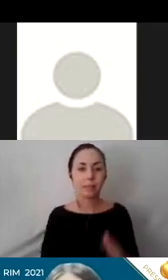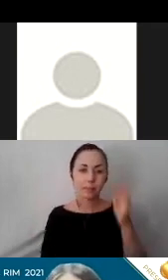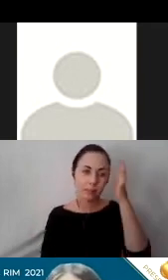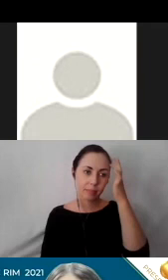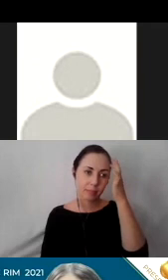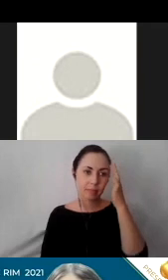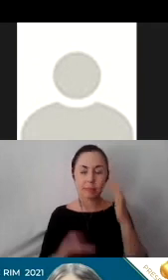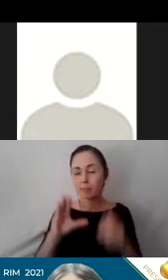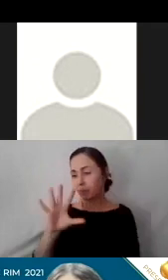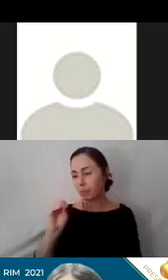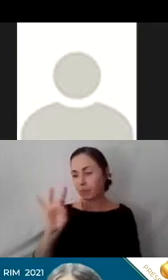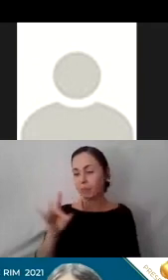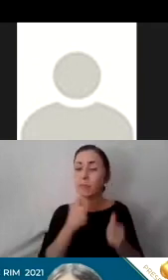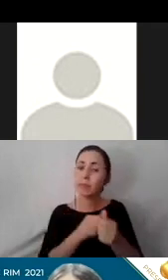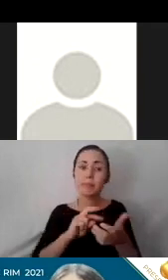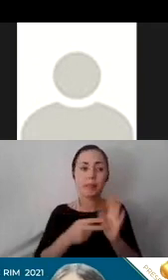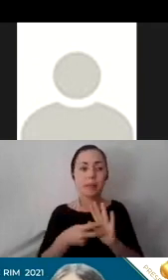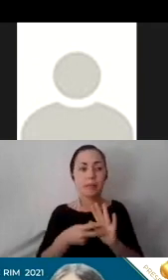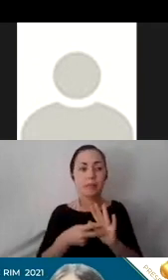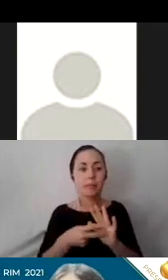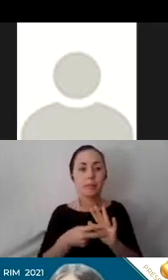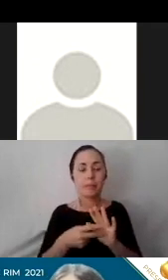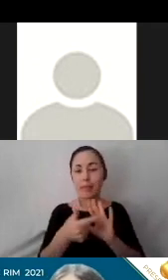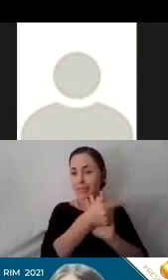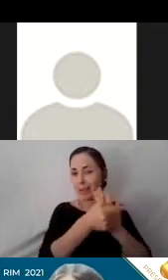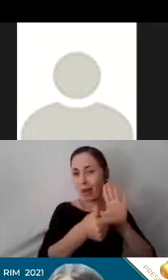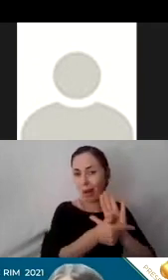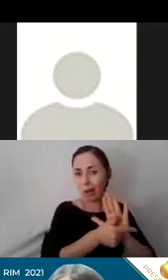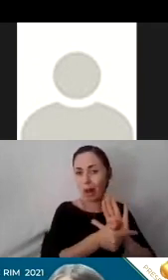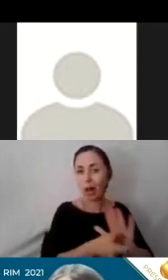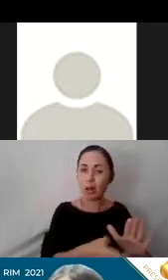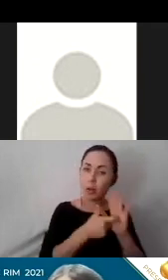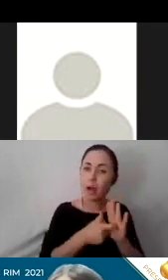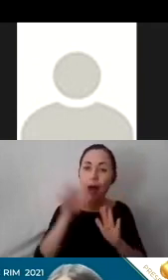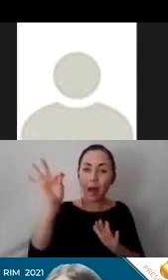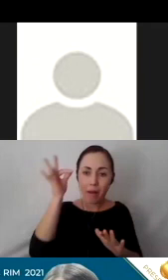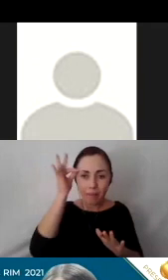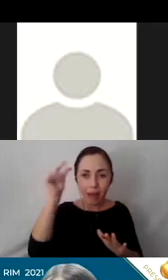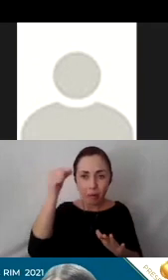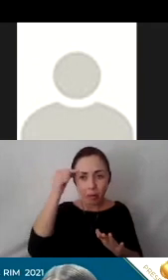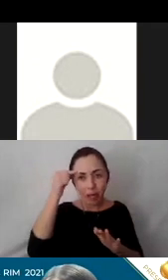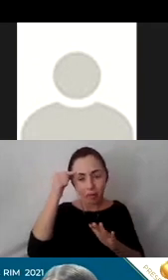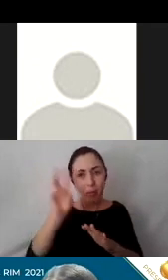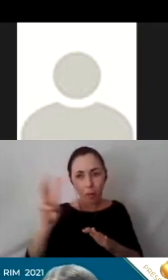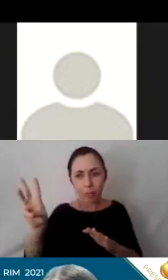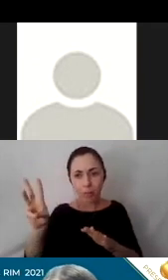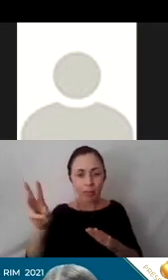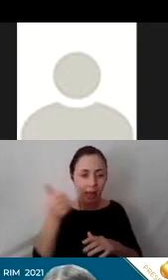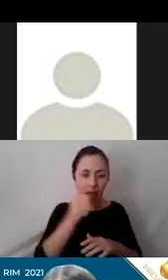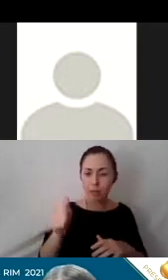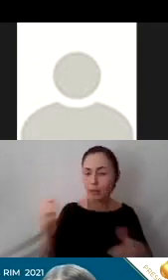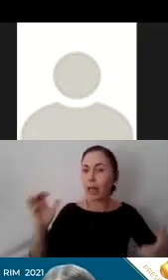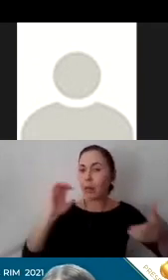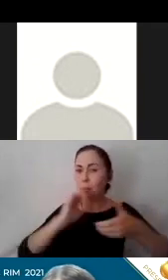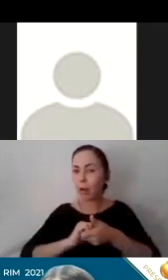508 compliance is shorthand for a law that requires federal government websites and those that partner or contract with